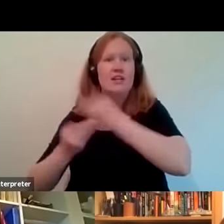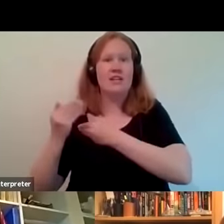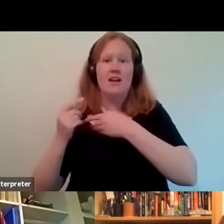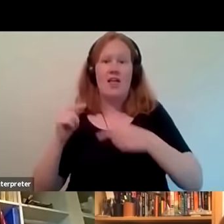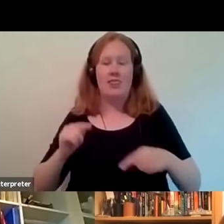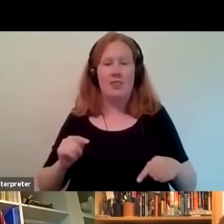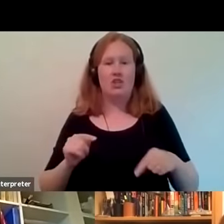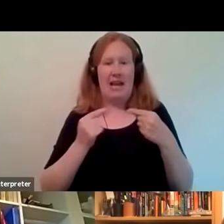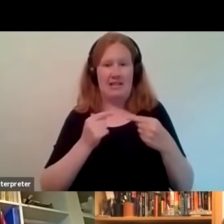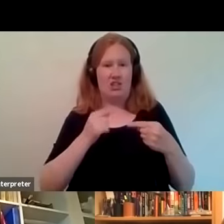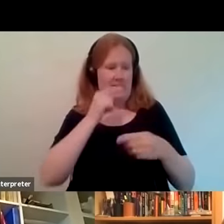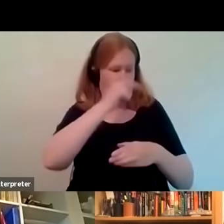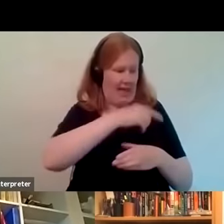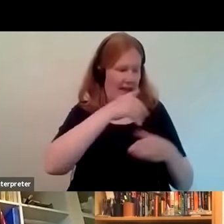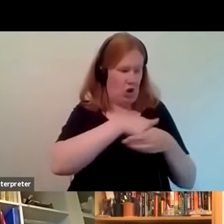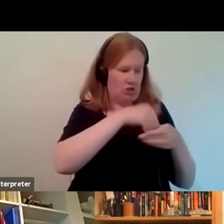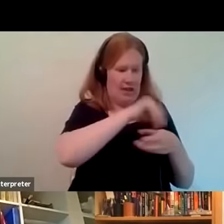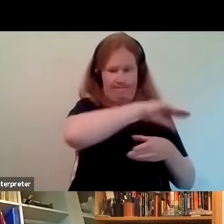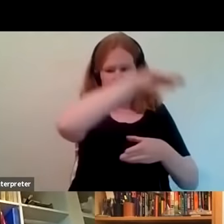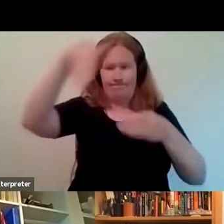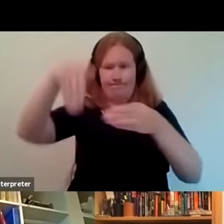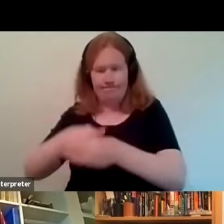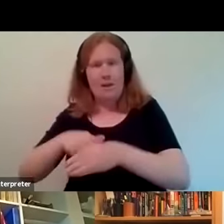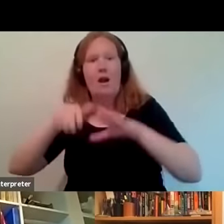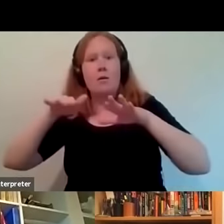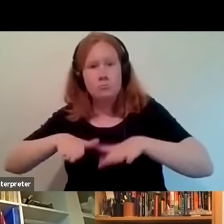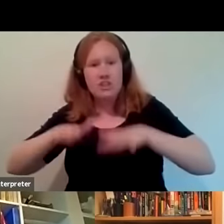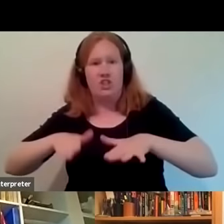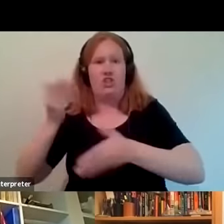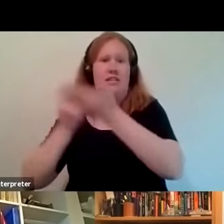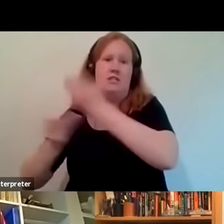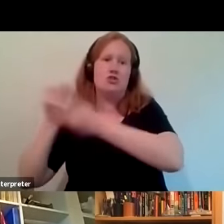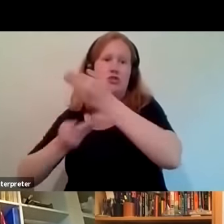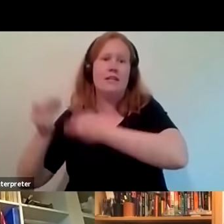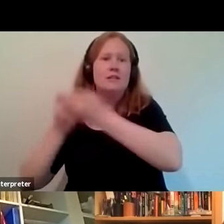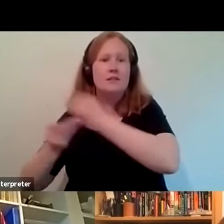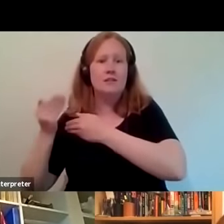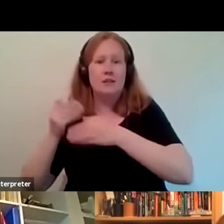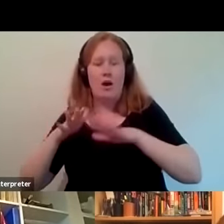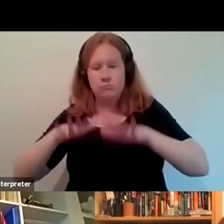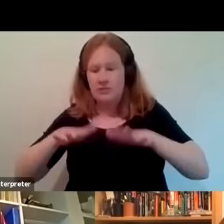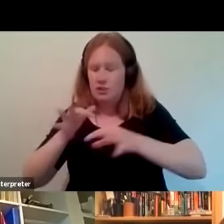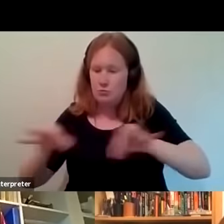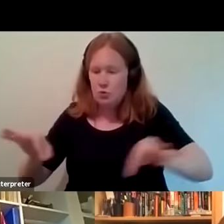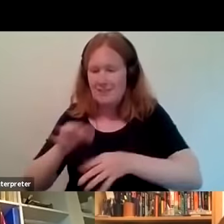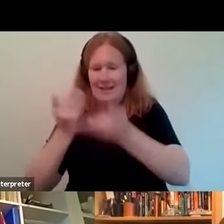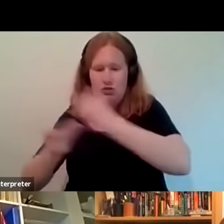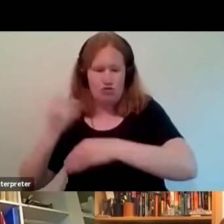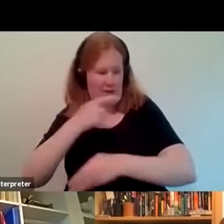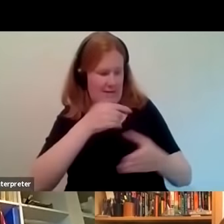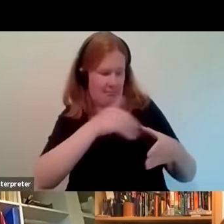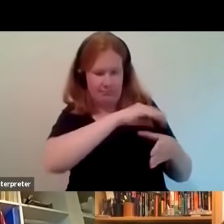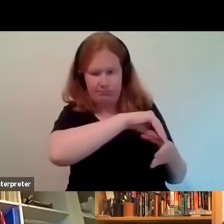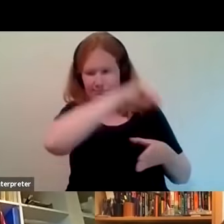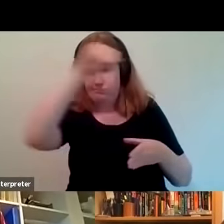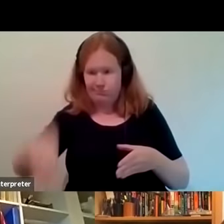reinserting this content back into british uh history british music history and the